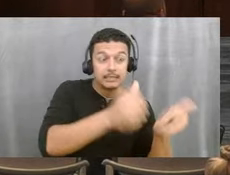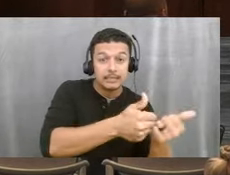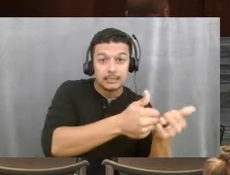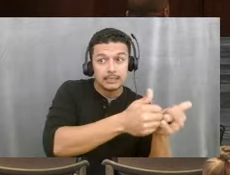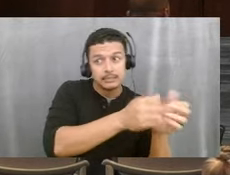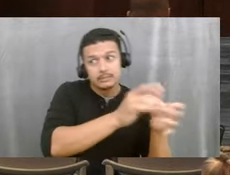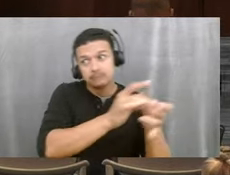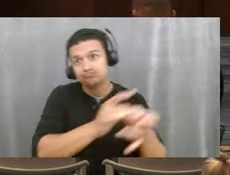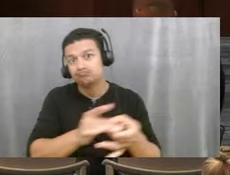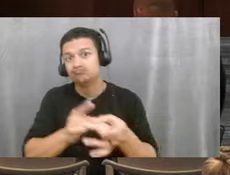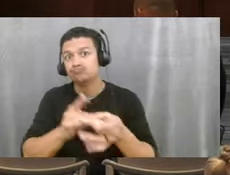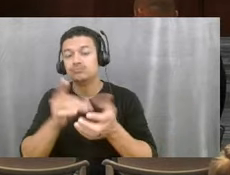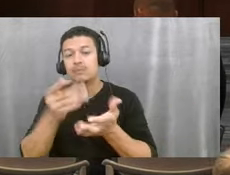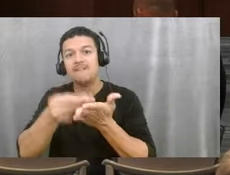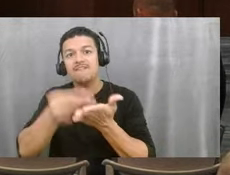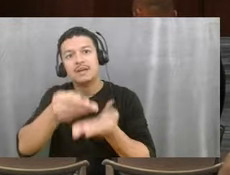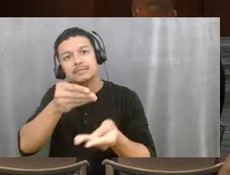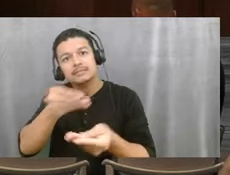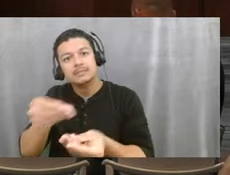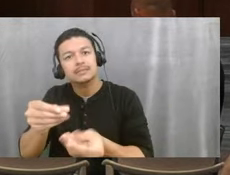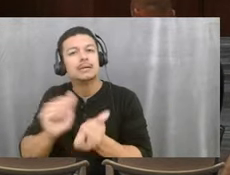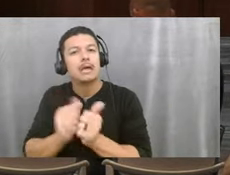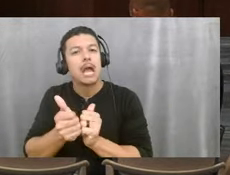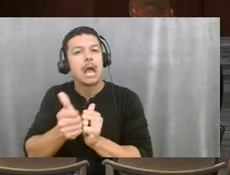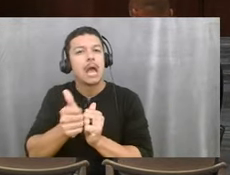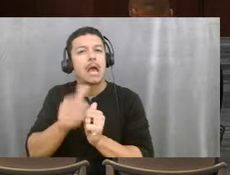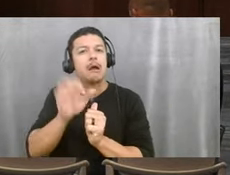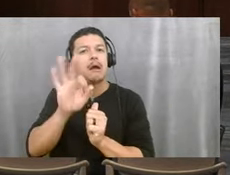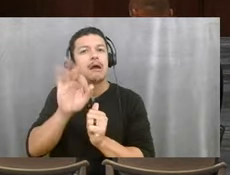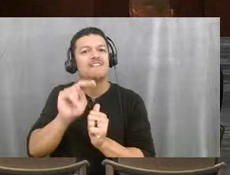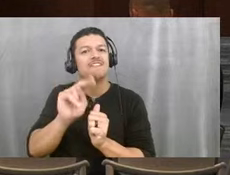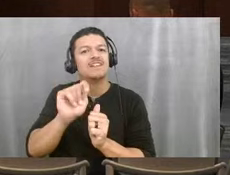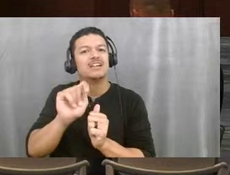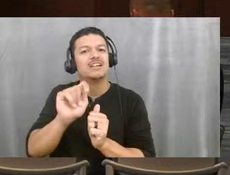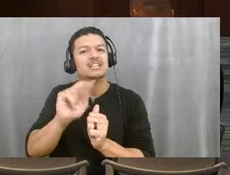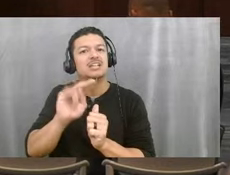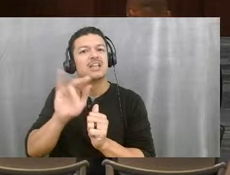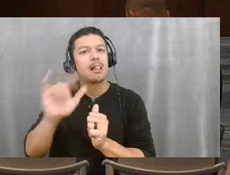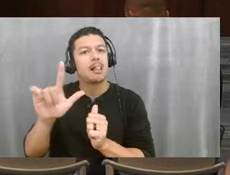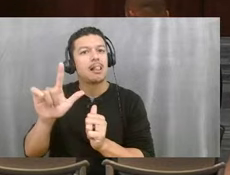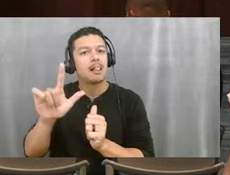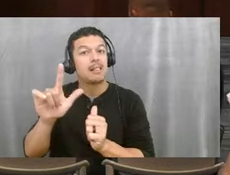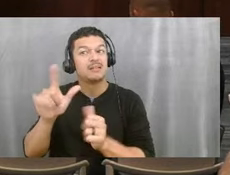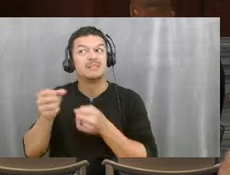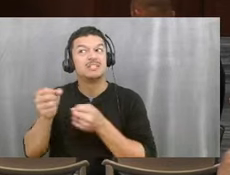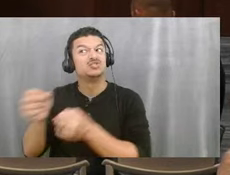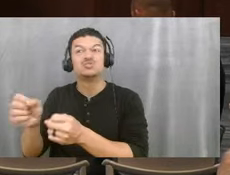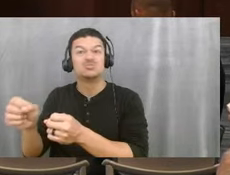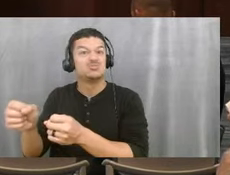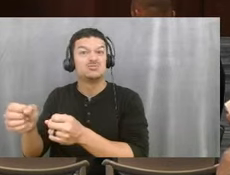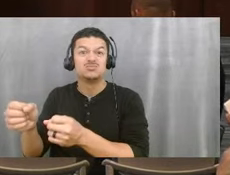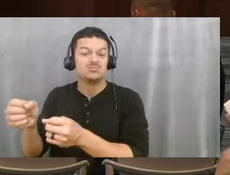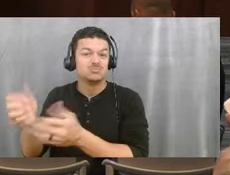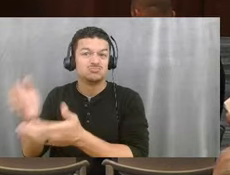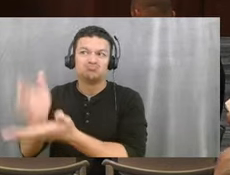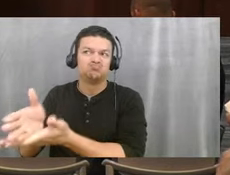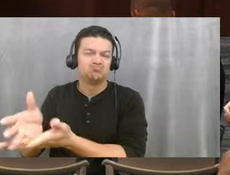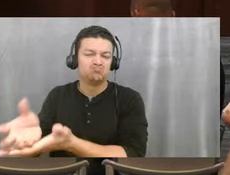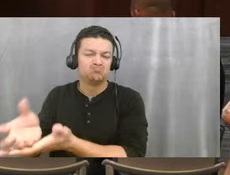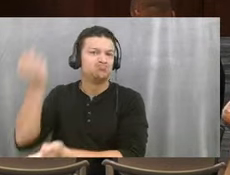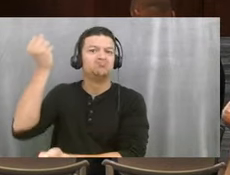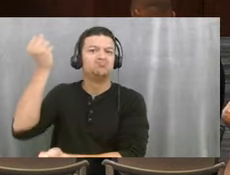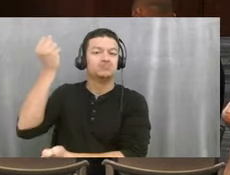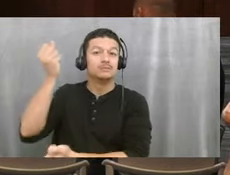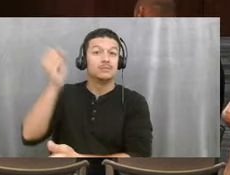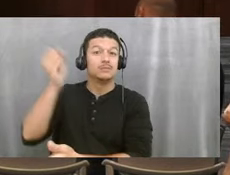what can be done, you know, where this fentanyl was taken off the street, you know, 44 pounds or, you know, however